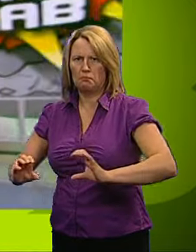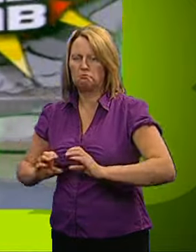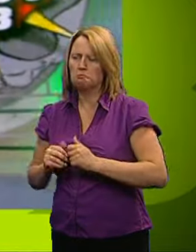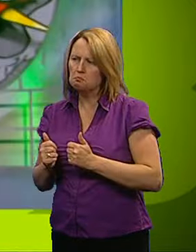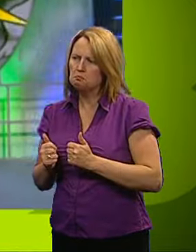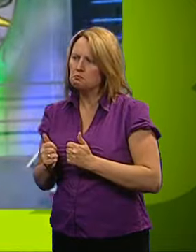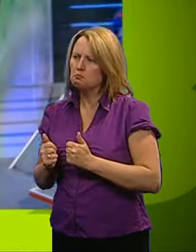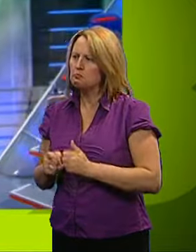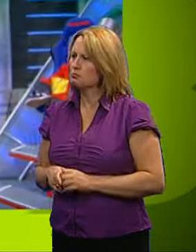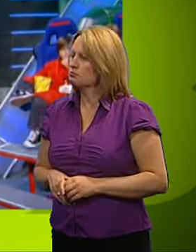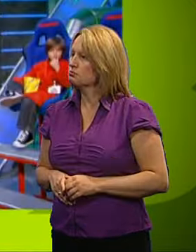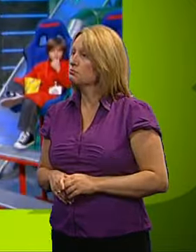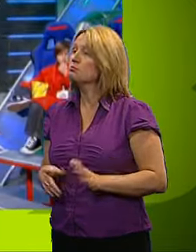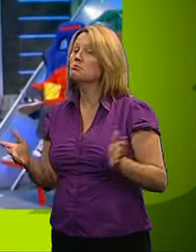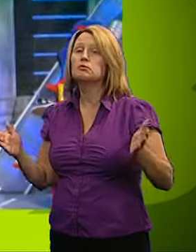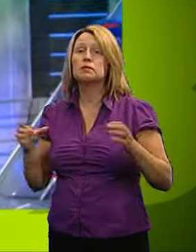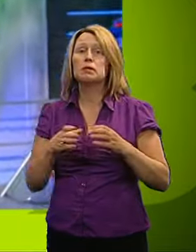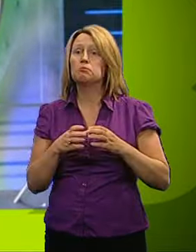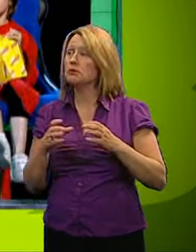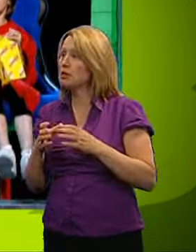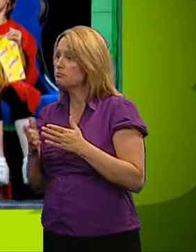Good, good, good. Right then, teams.